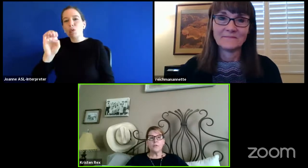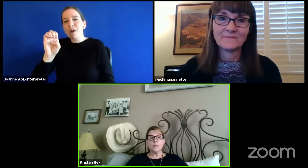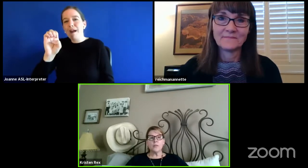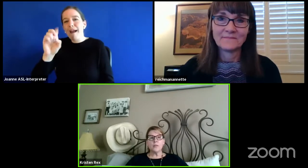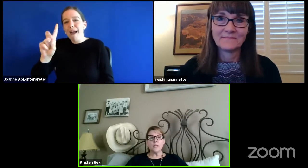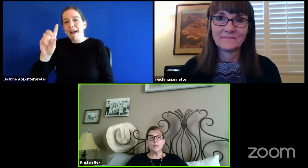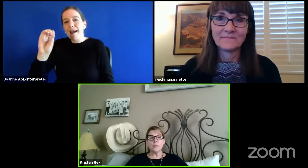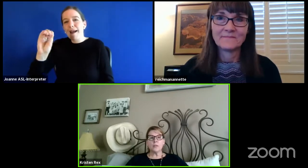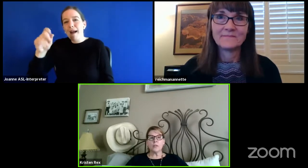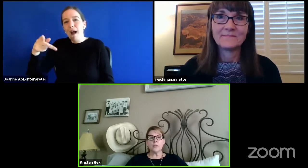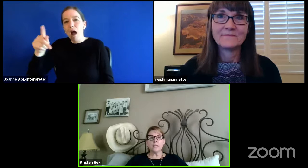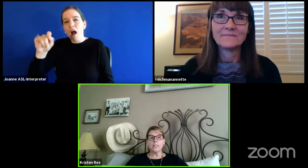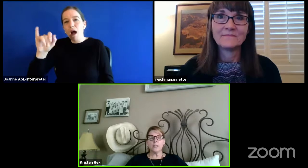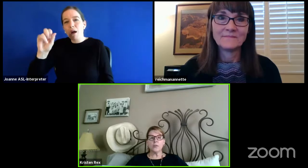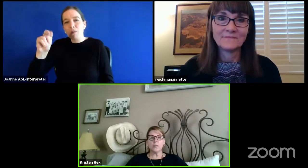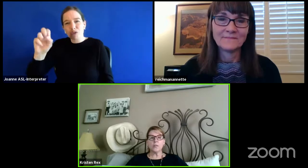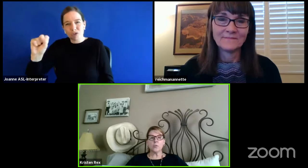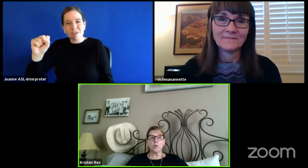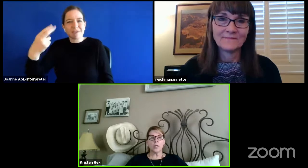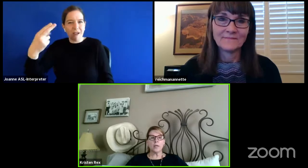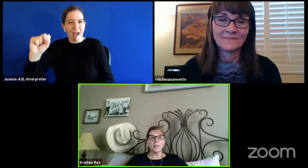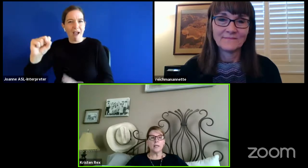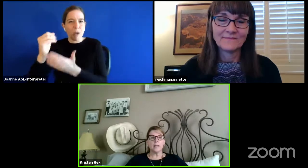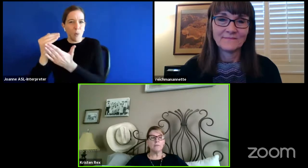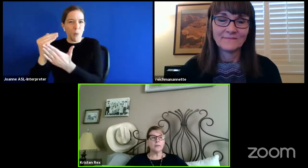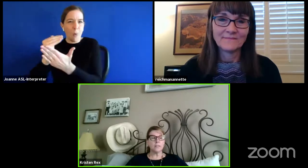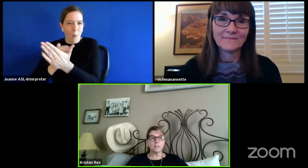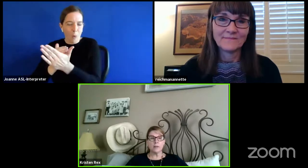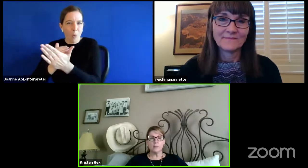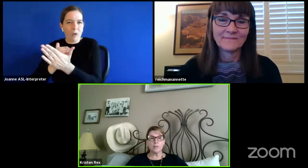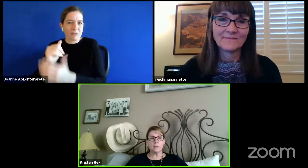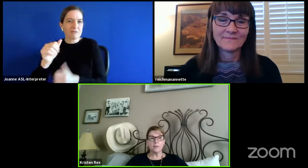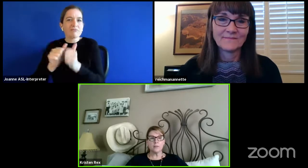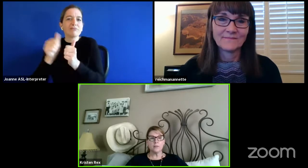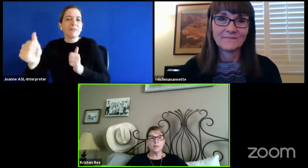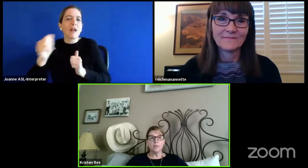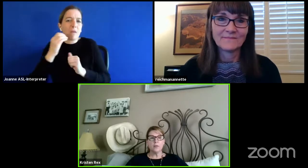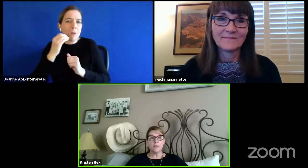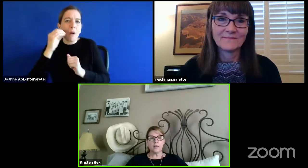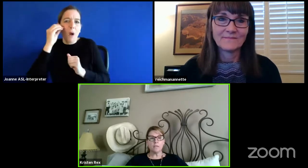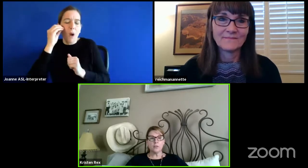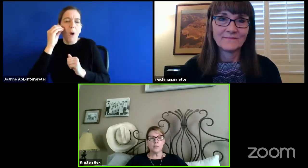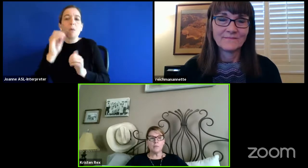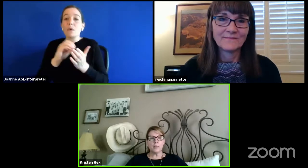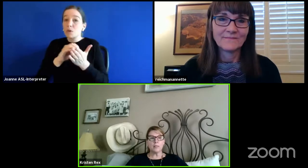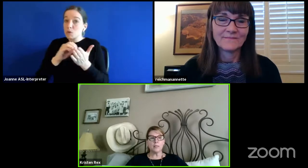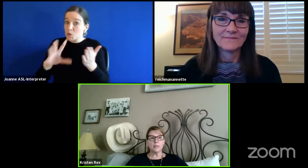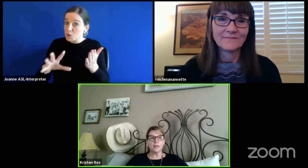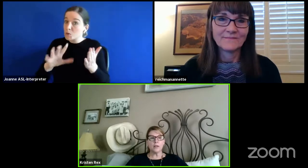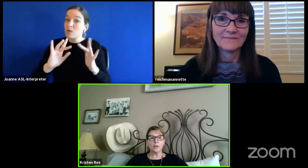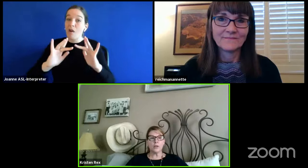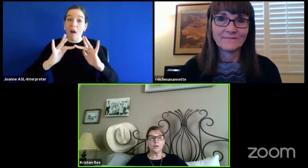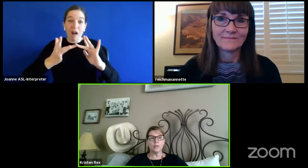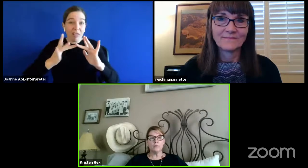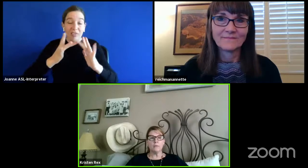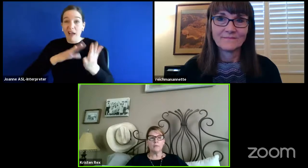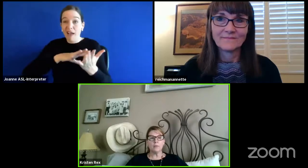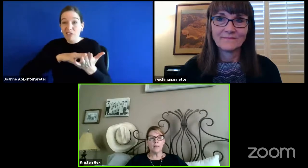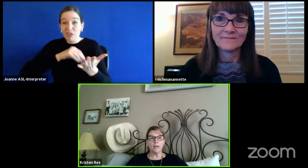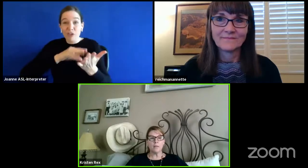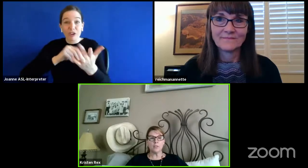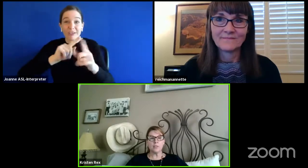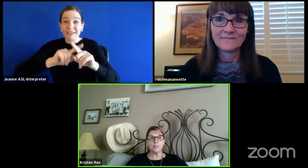Students in the high school are continuing to work online in various subjects. We have Zoom meetings that are occurring